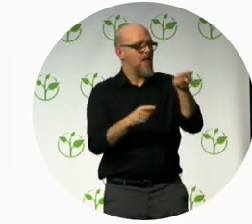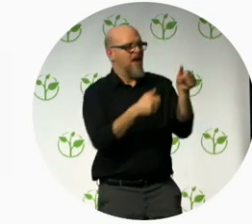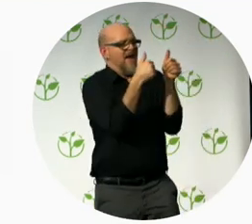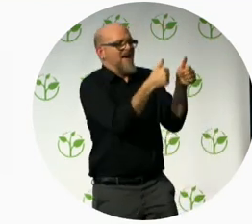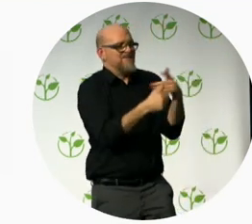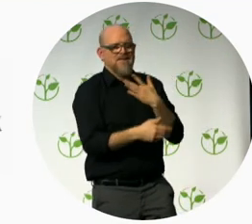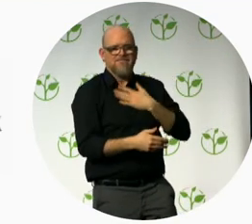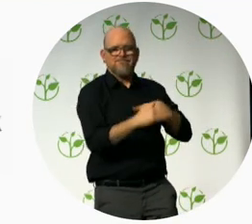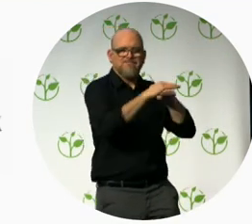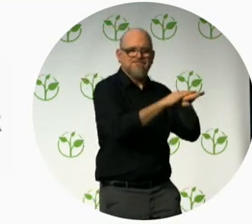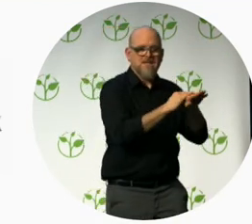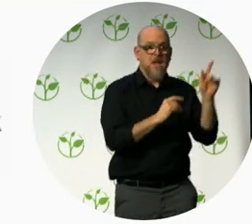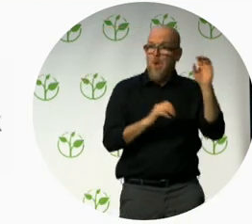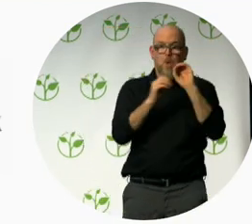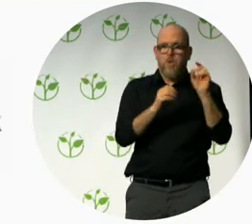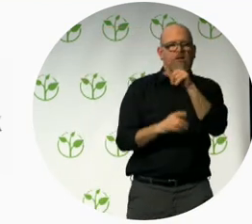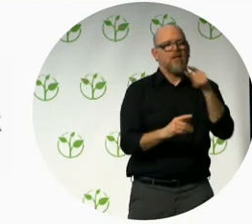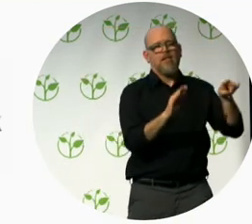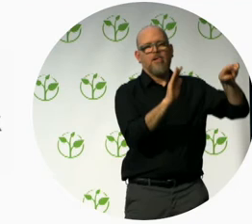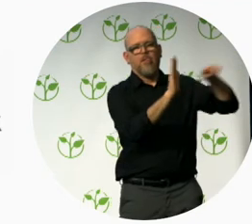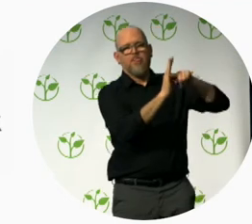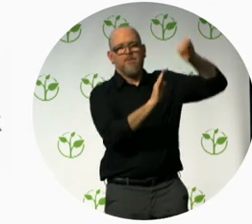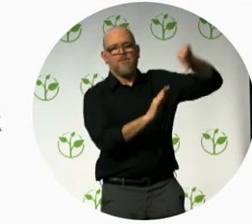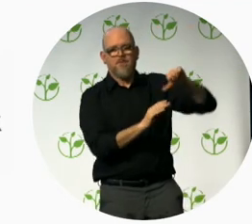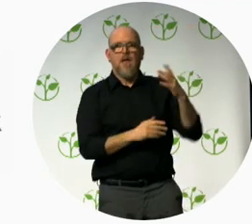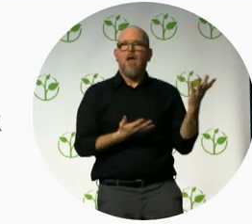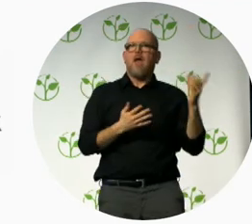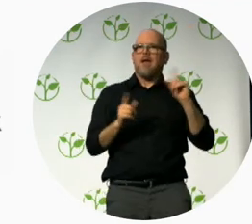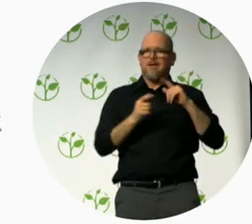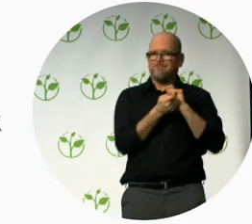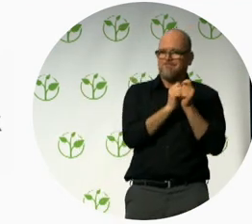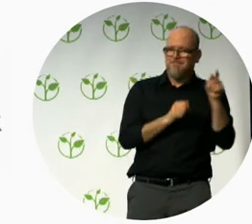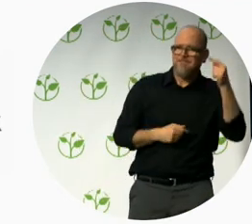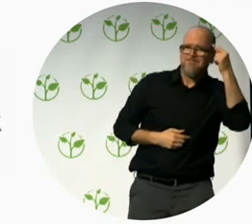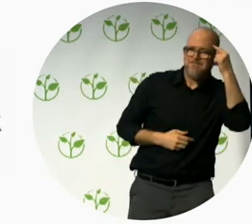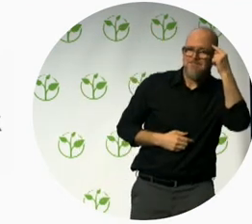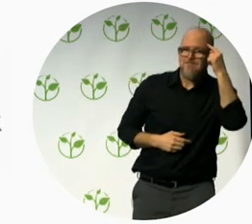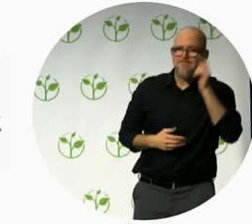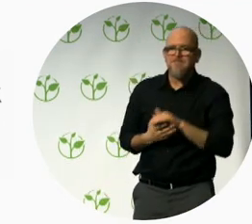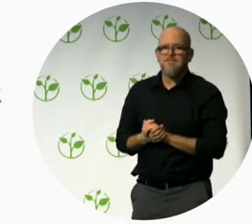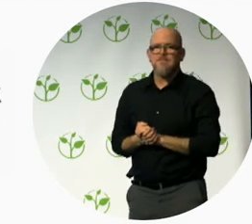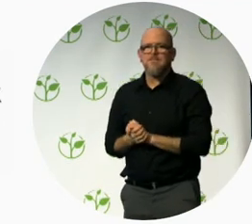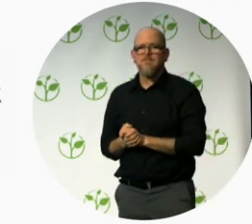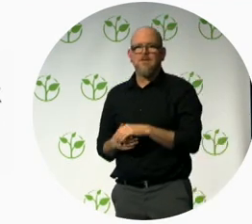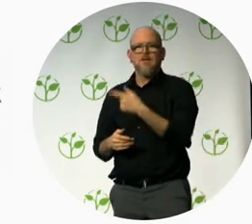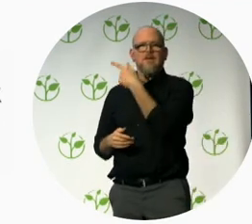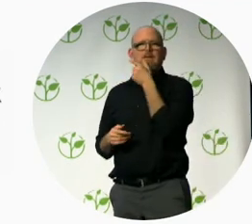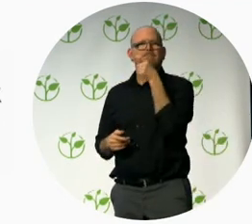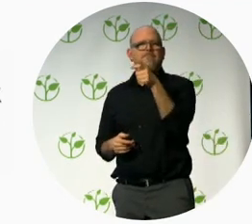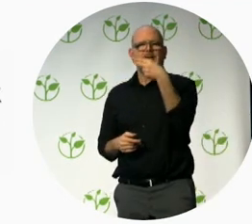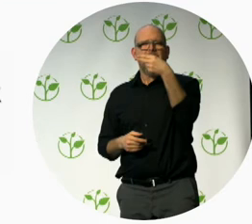and all the other reasons that Hector mentioned before. The time is right.